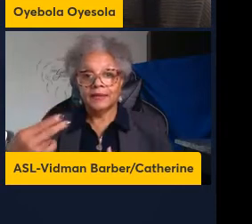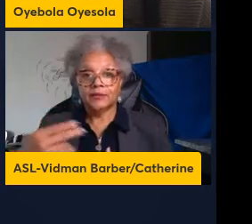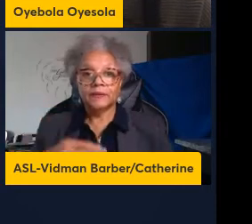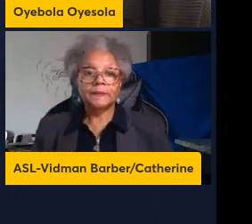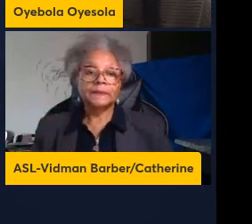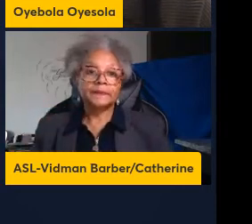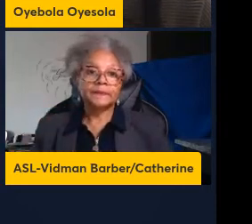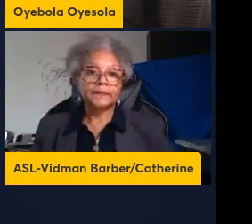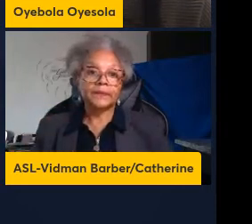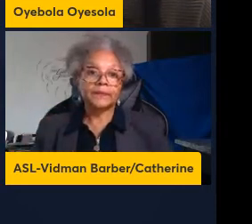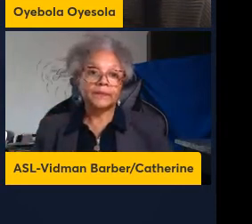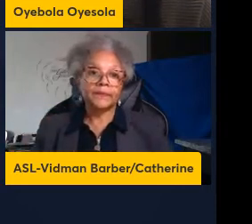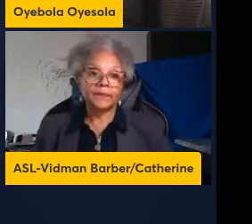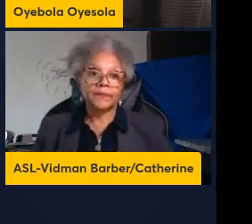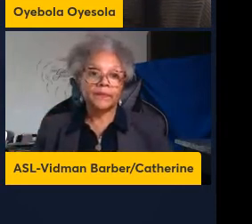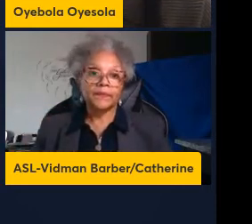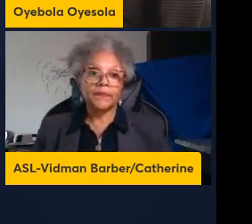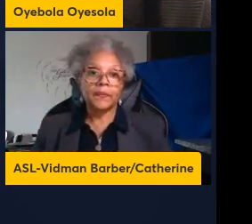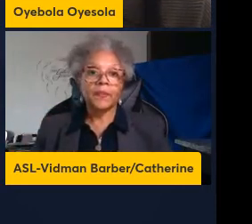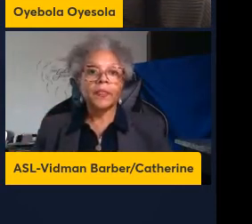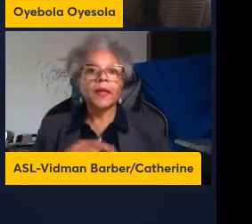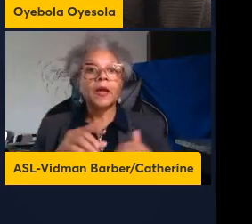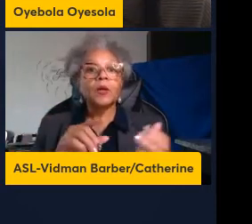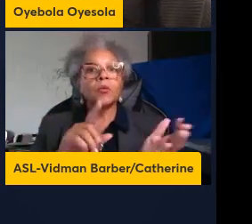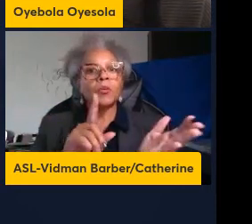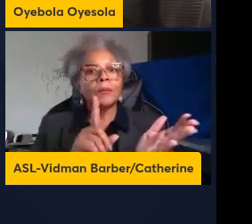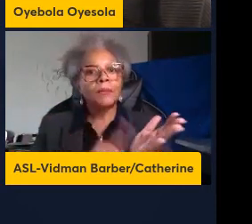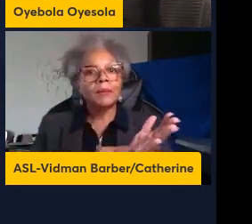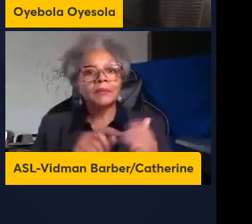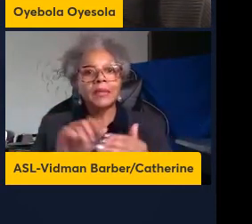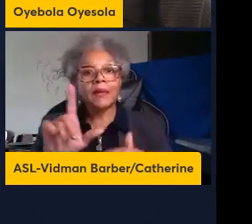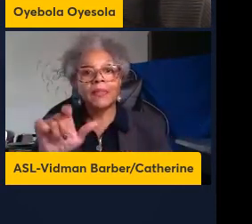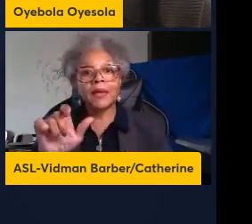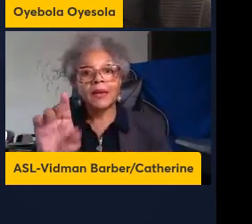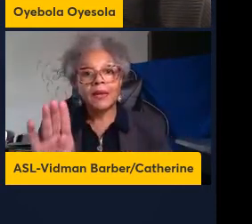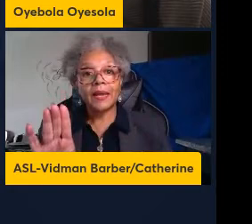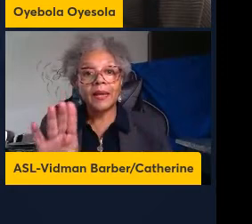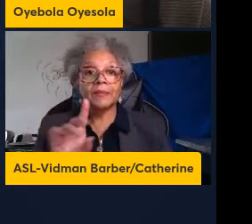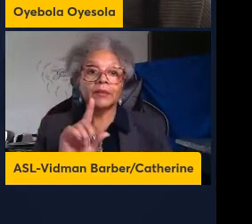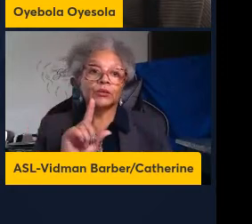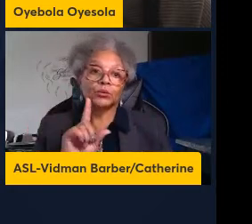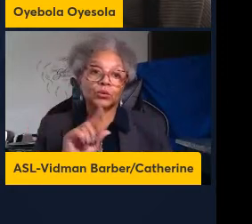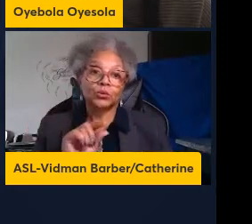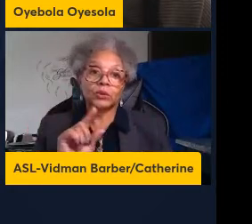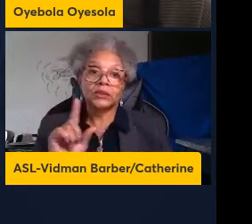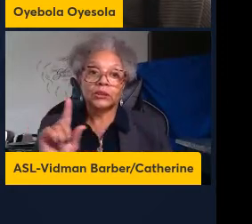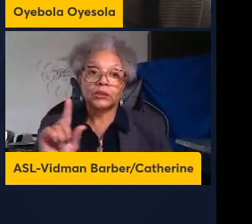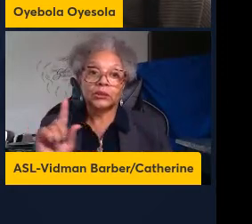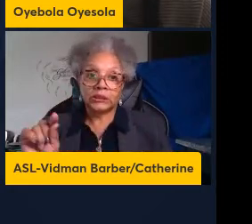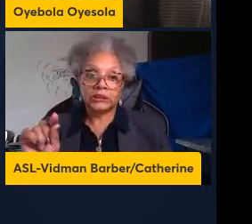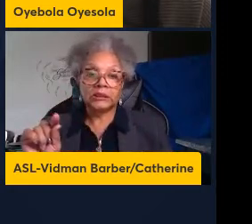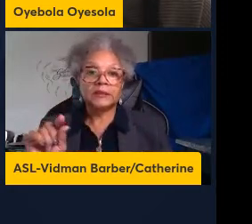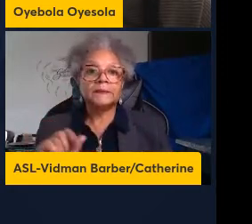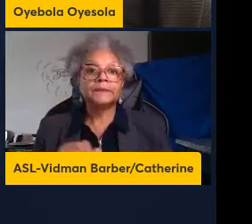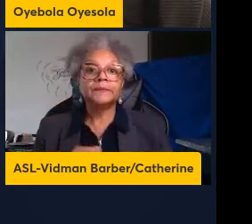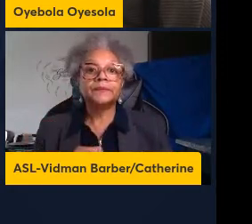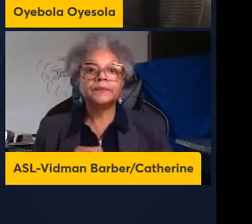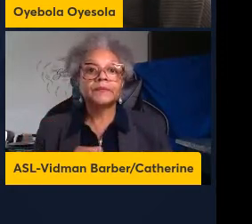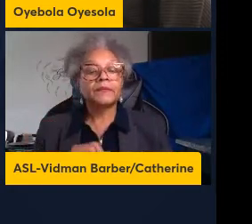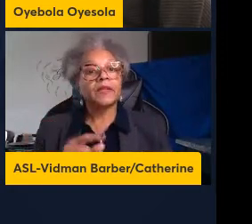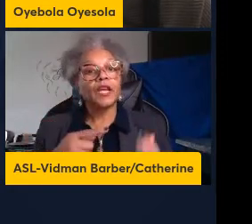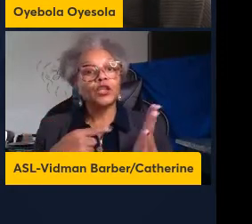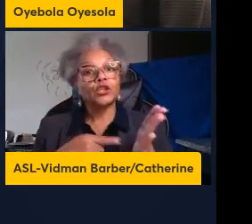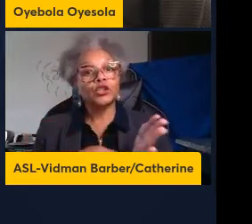so what published in our lab in 2020 also shown using